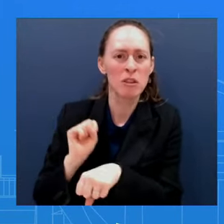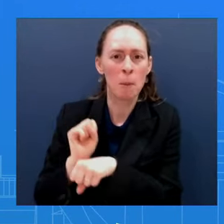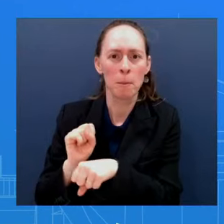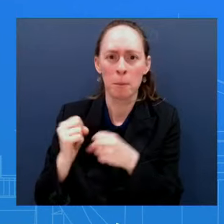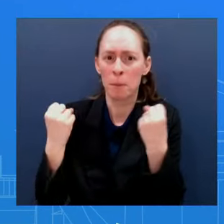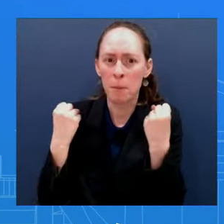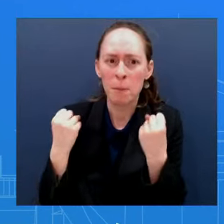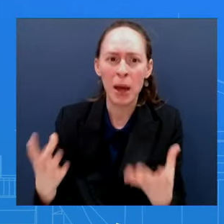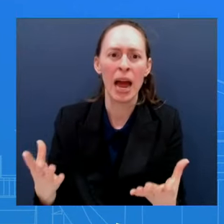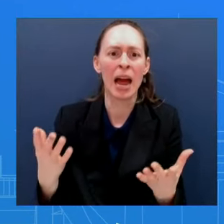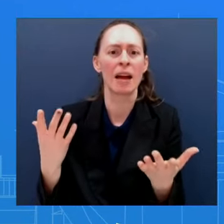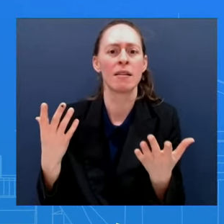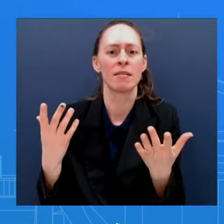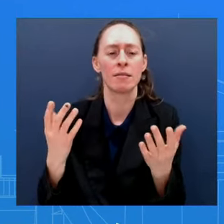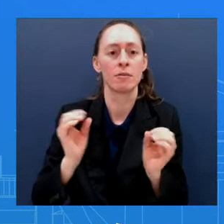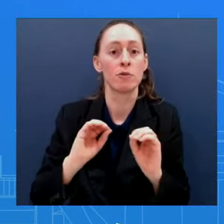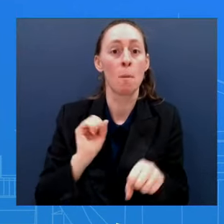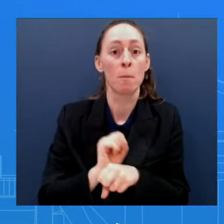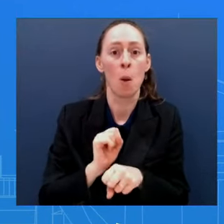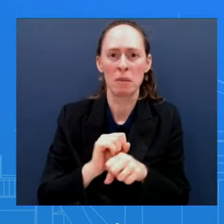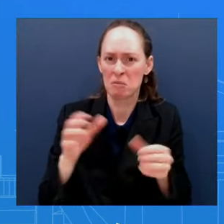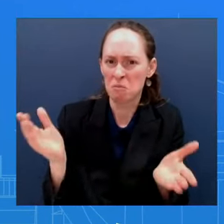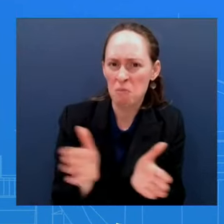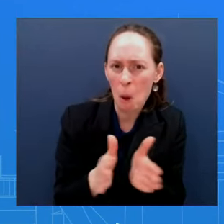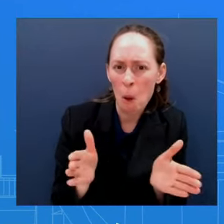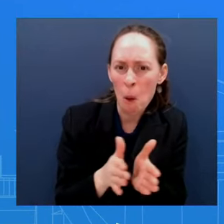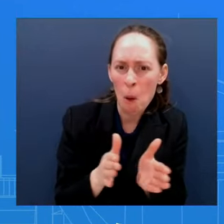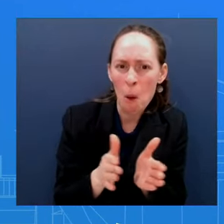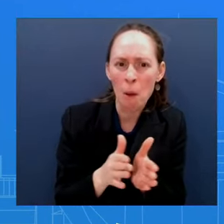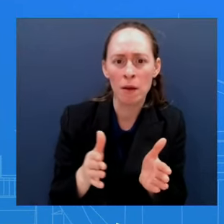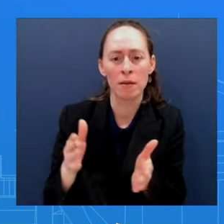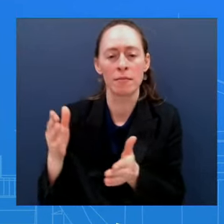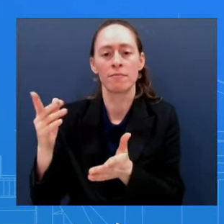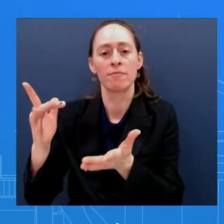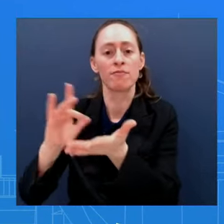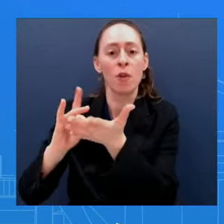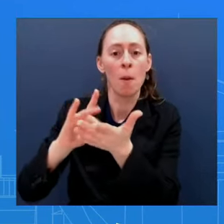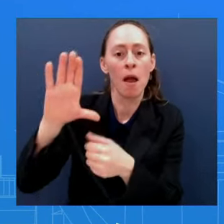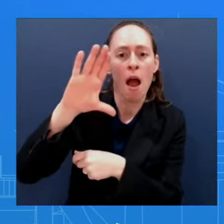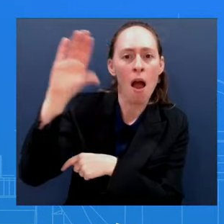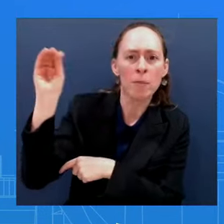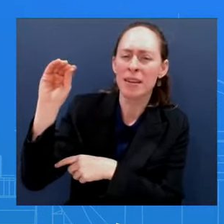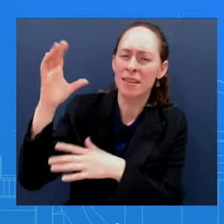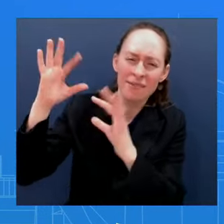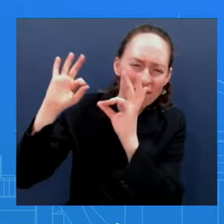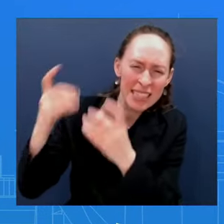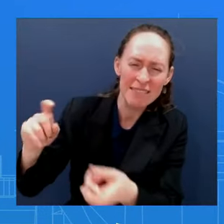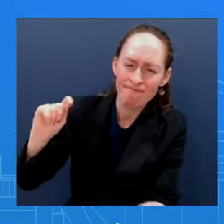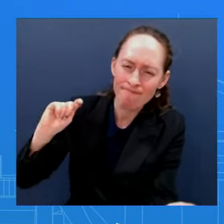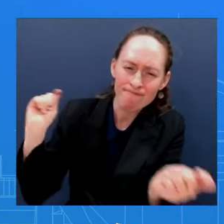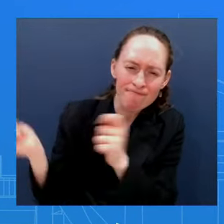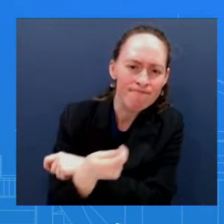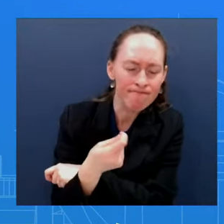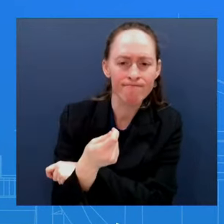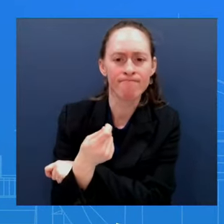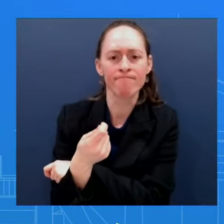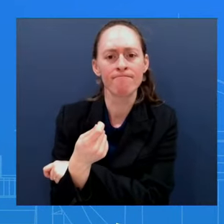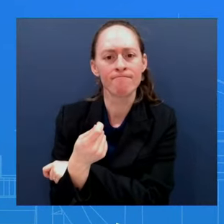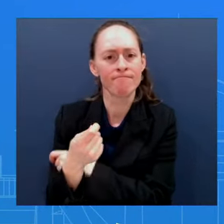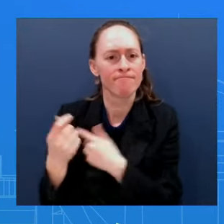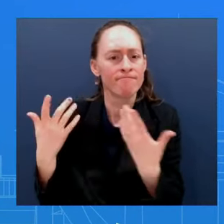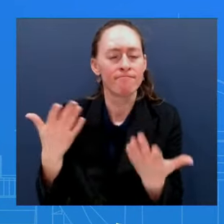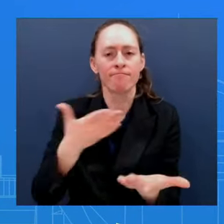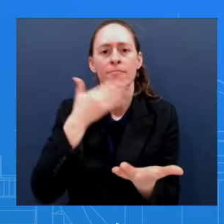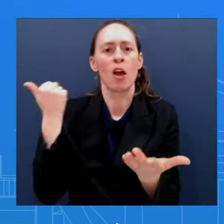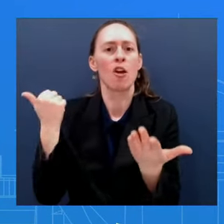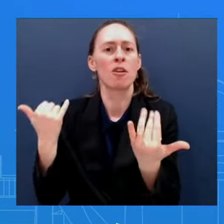That's what we're going to focus on And I think that's the most important thing at this moment, at this time Is delivering for the American people and continuing to do that And